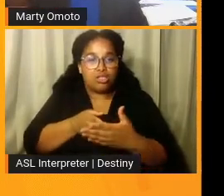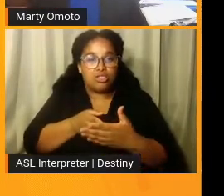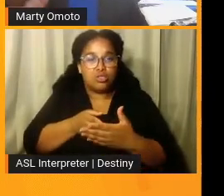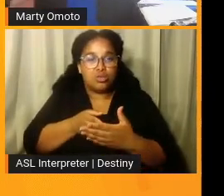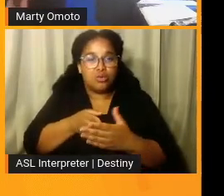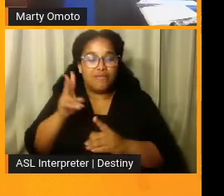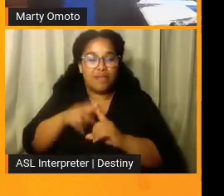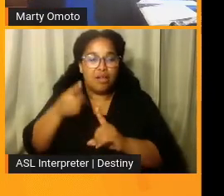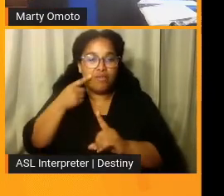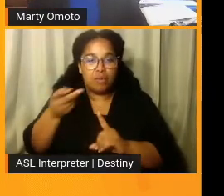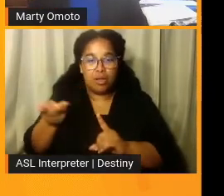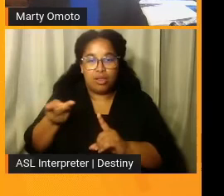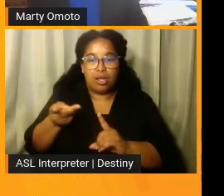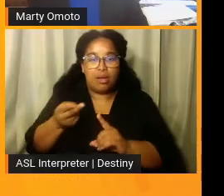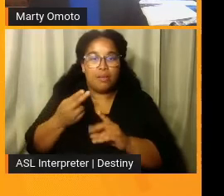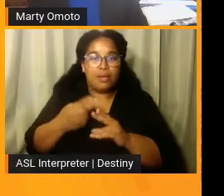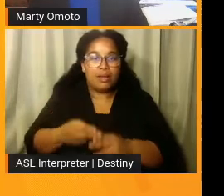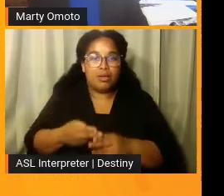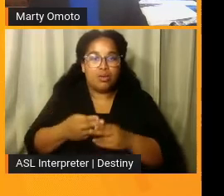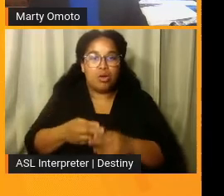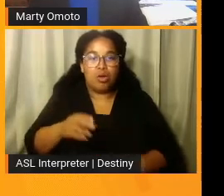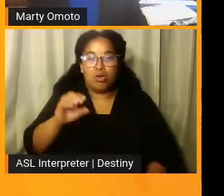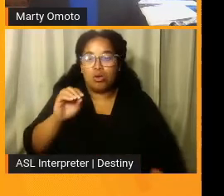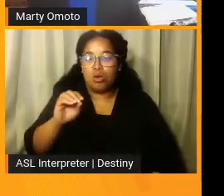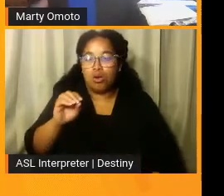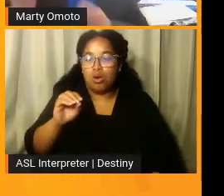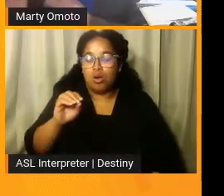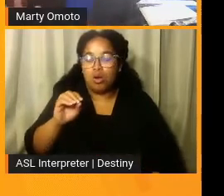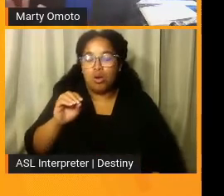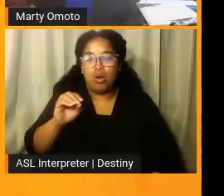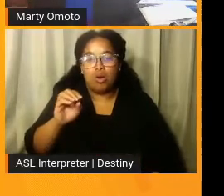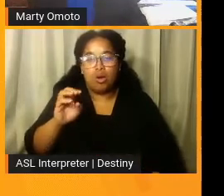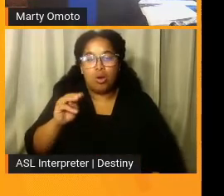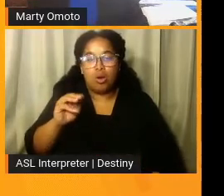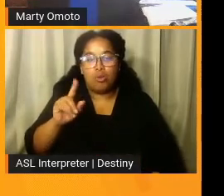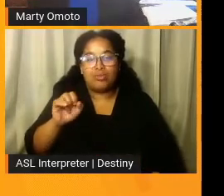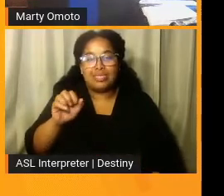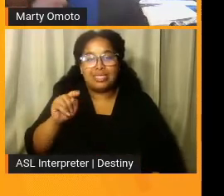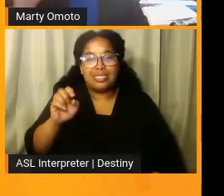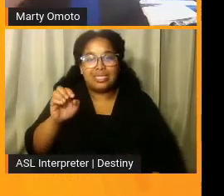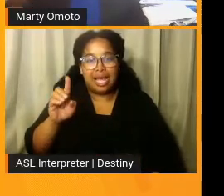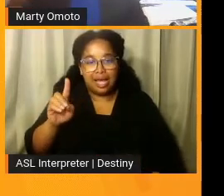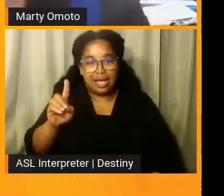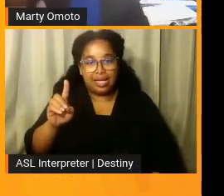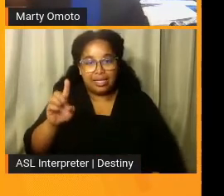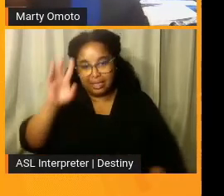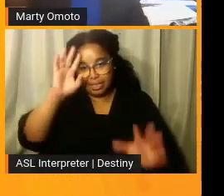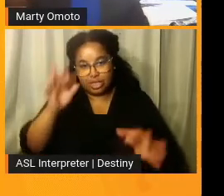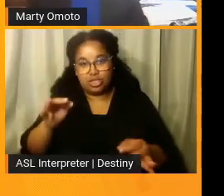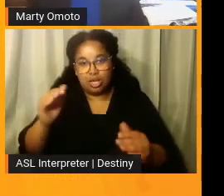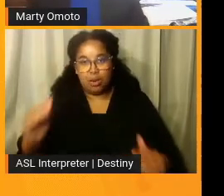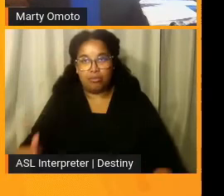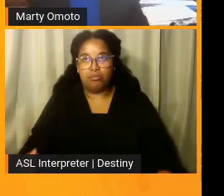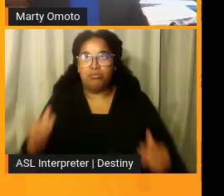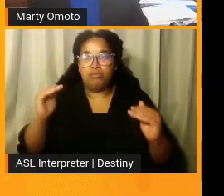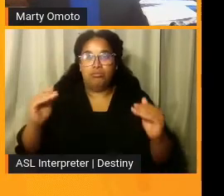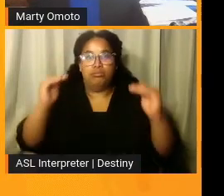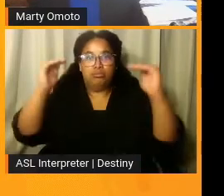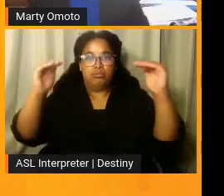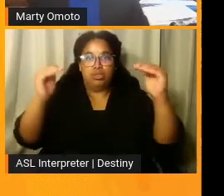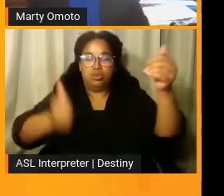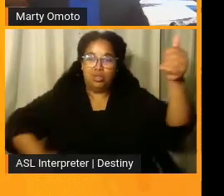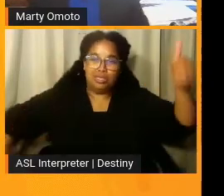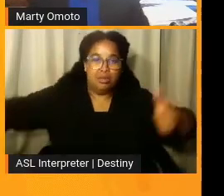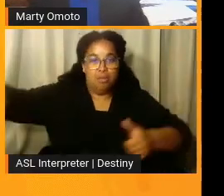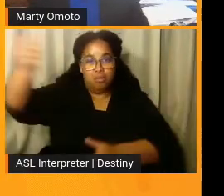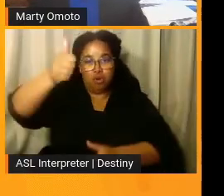known now as the Olmstead, um, decision that went all the way to the US Supreme Court. The Supreme